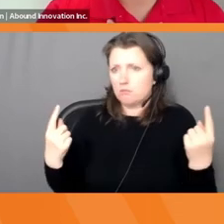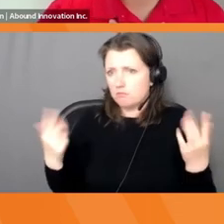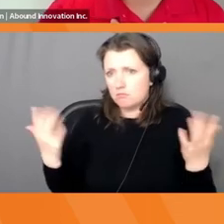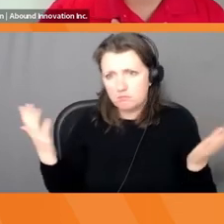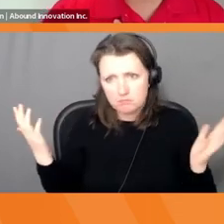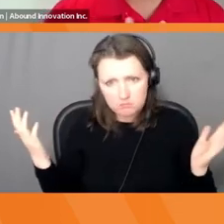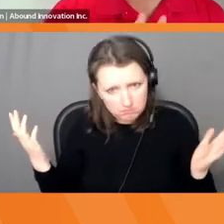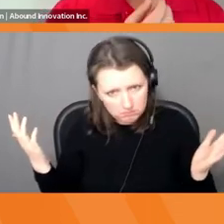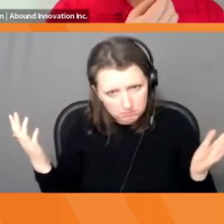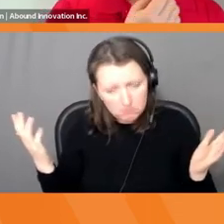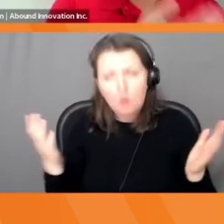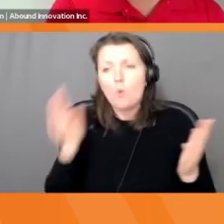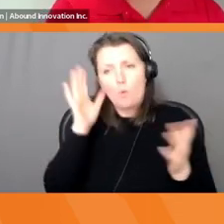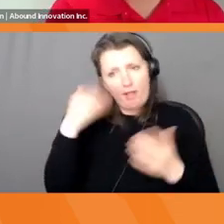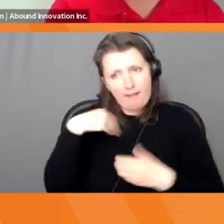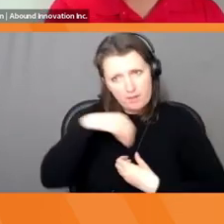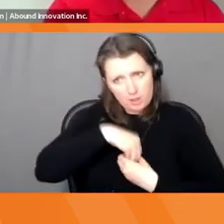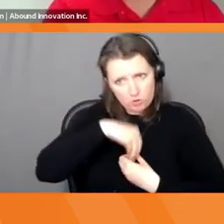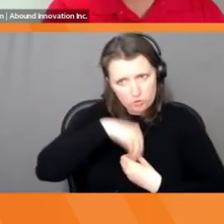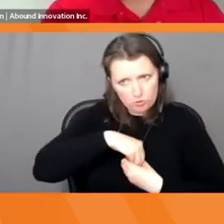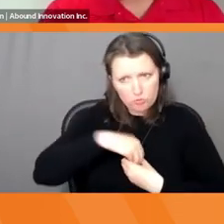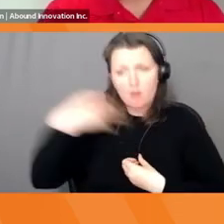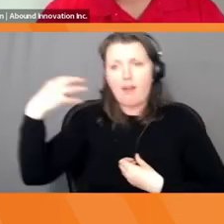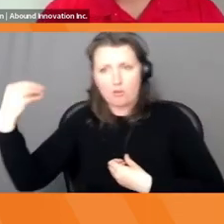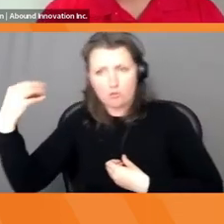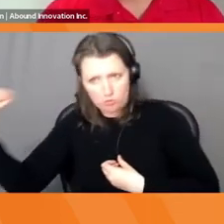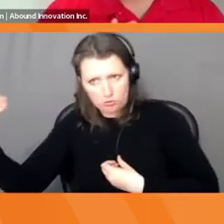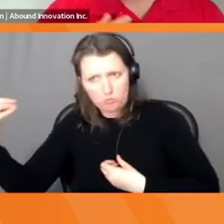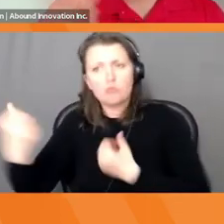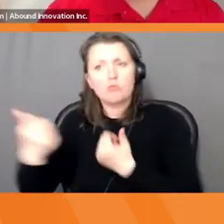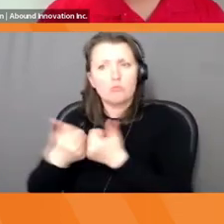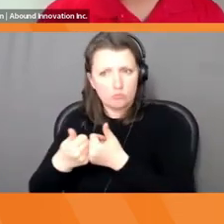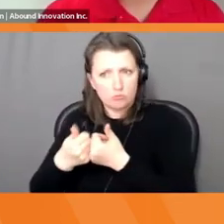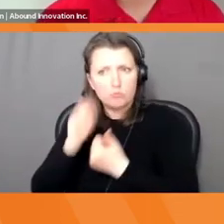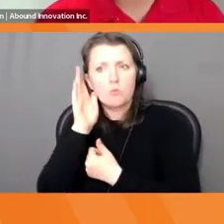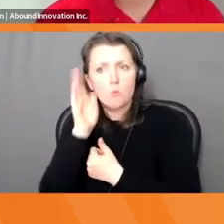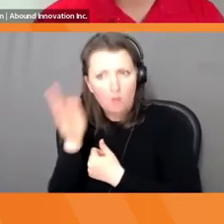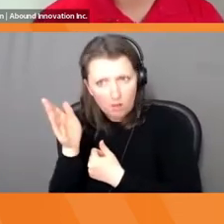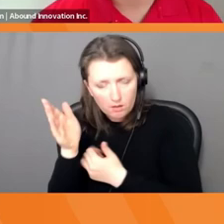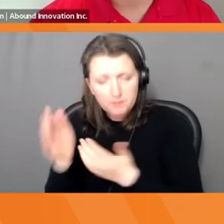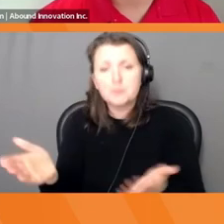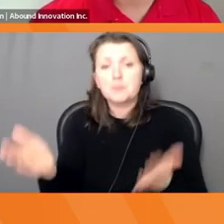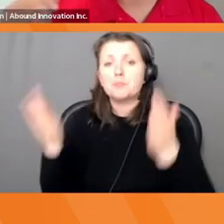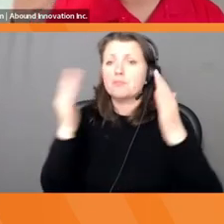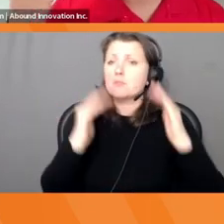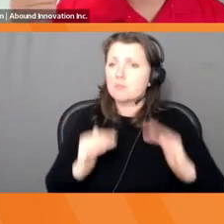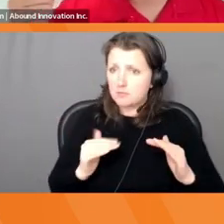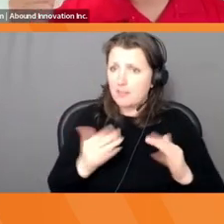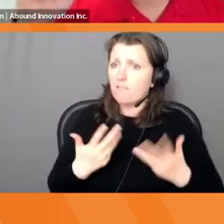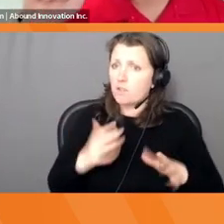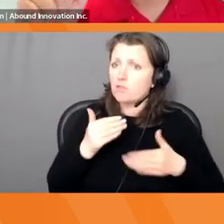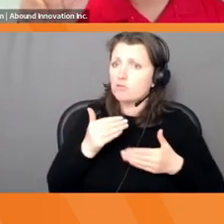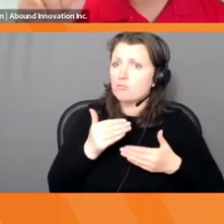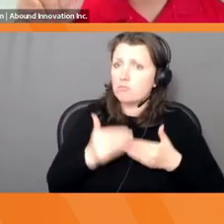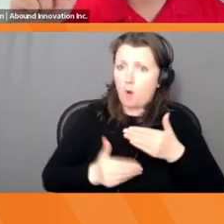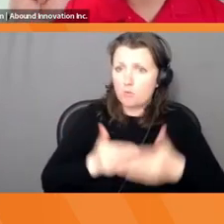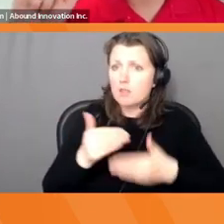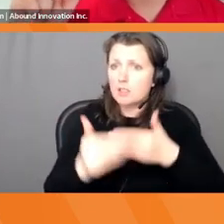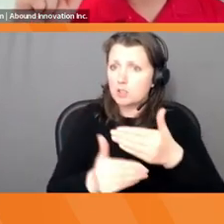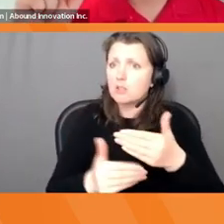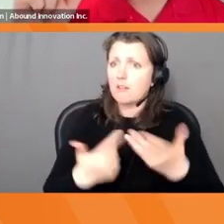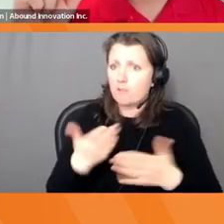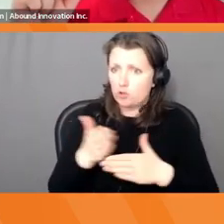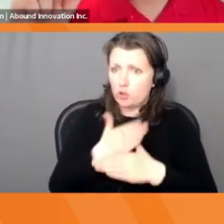uh, internal challenges as well as external challenges. And then I shared with you a process of innovation. So understand dream